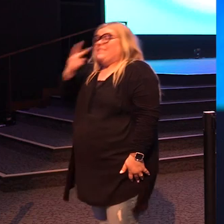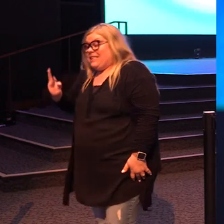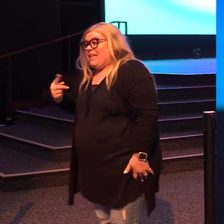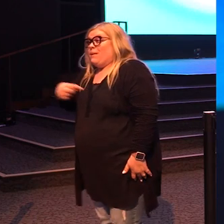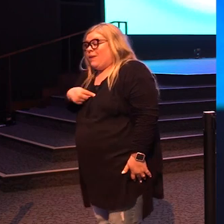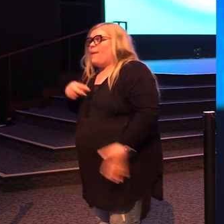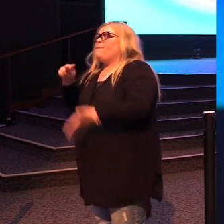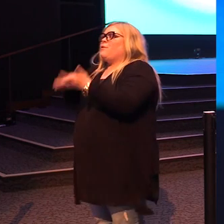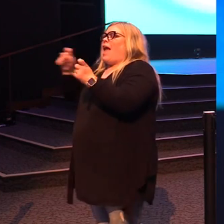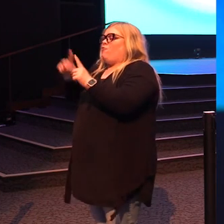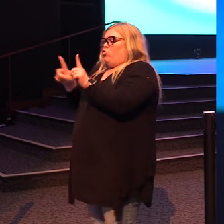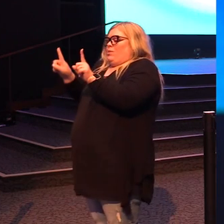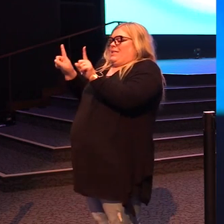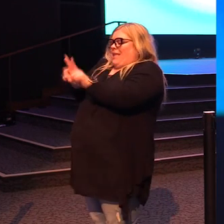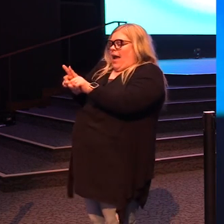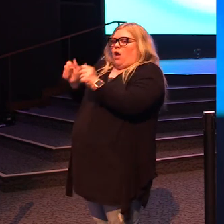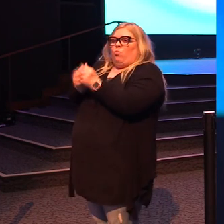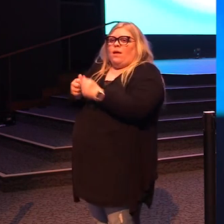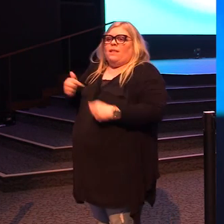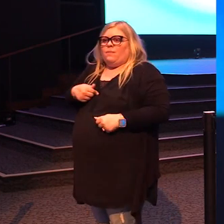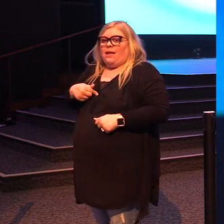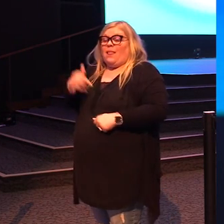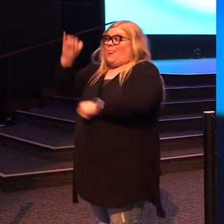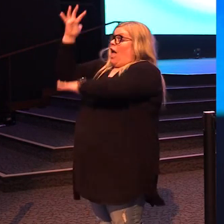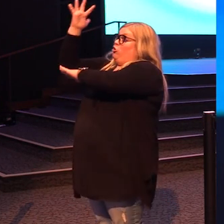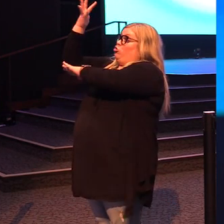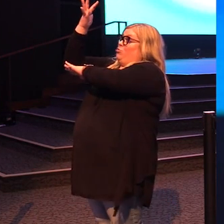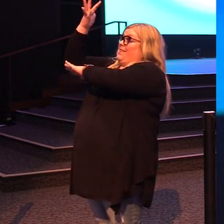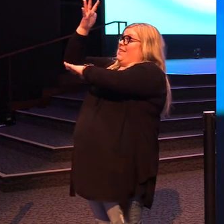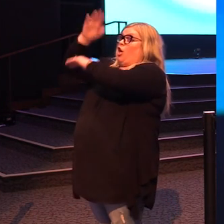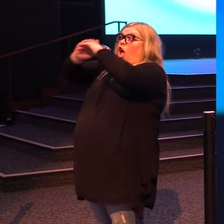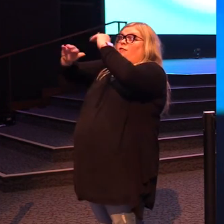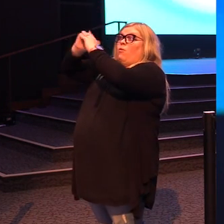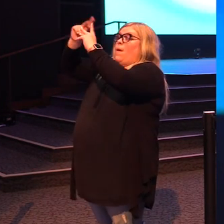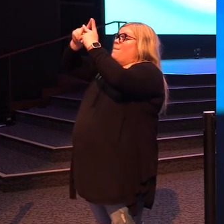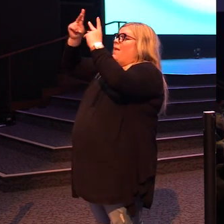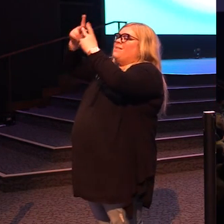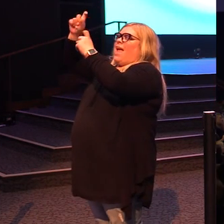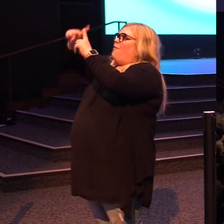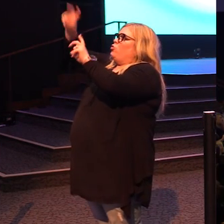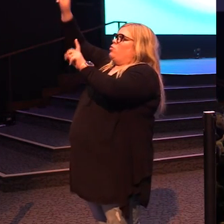to have to seek to stay. You're going to have to leave the treetop and come to the tabletop.